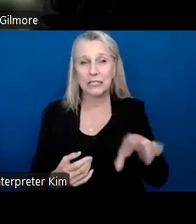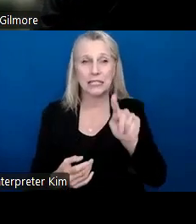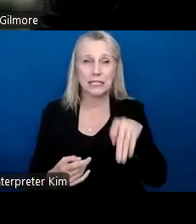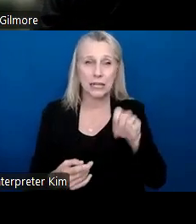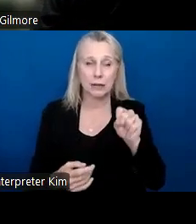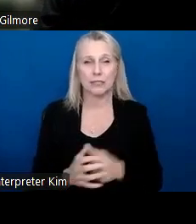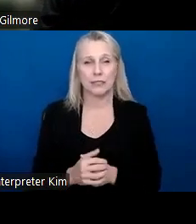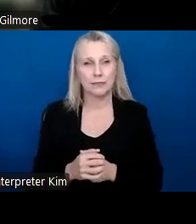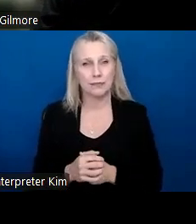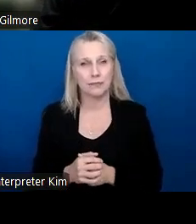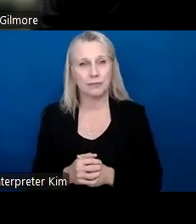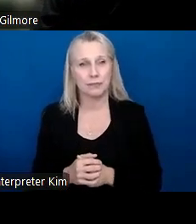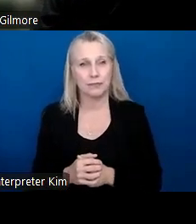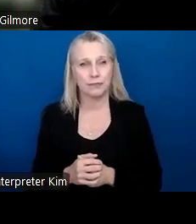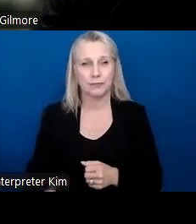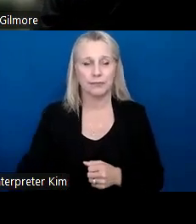the field.